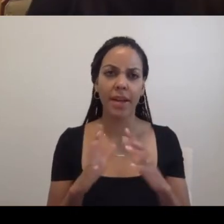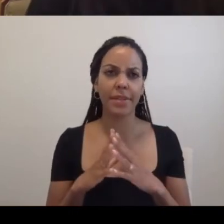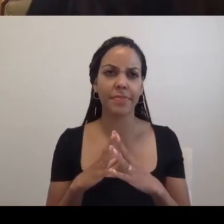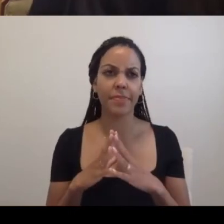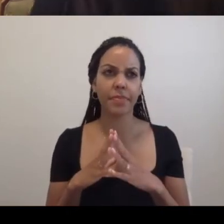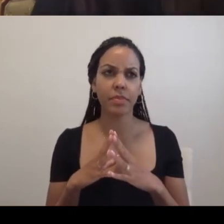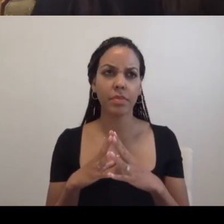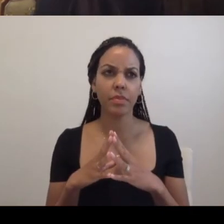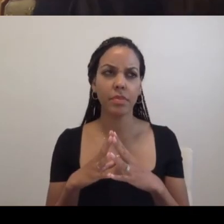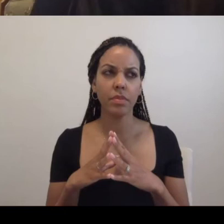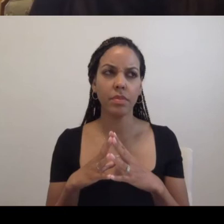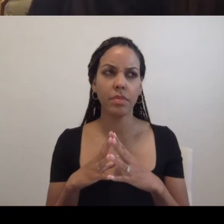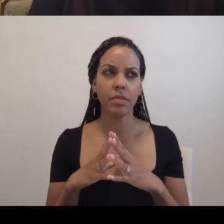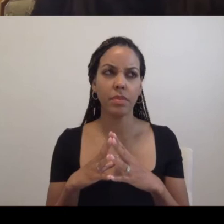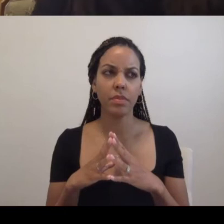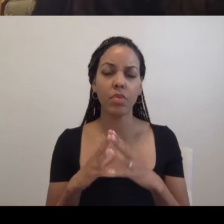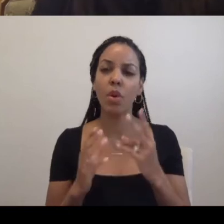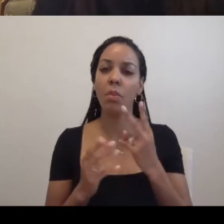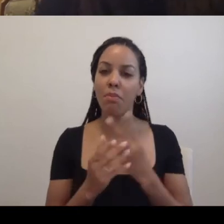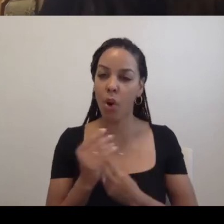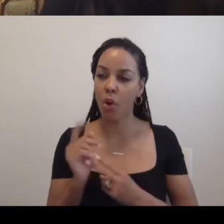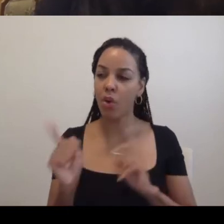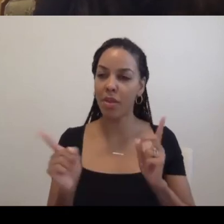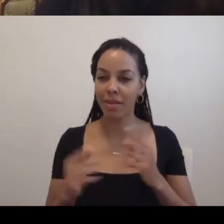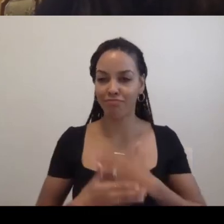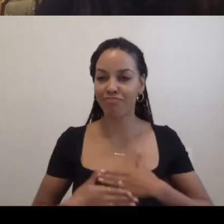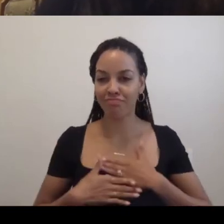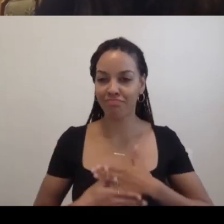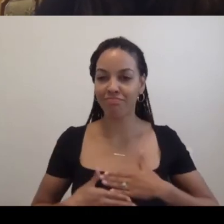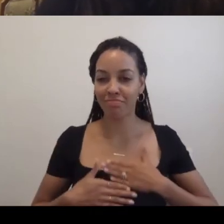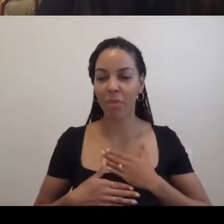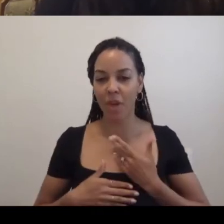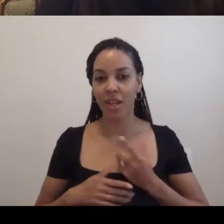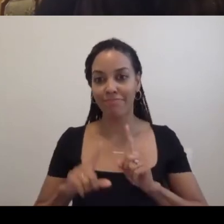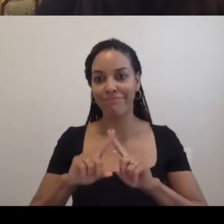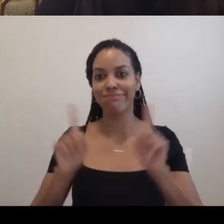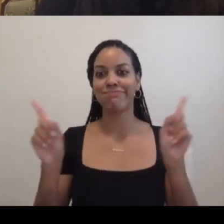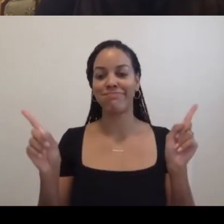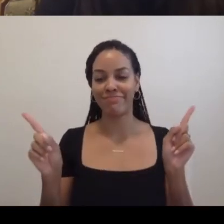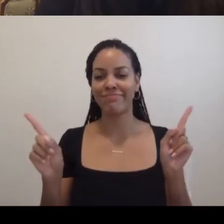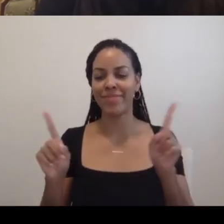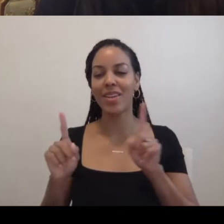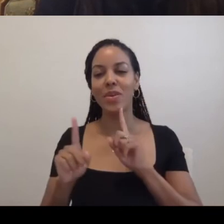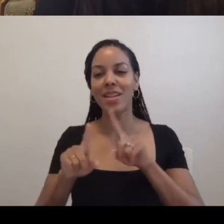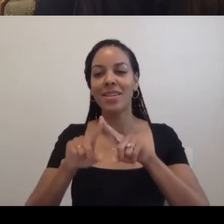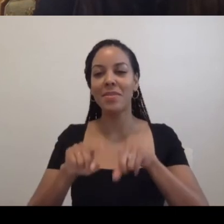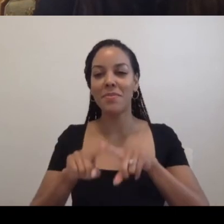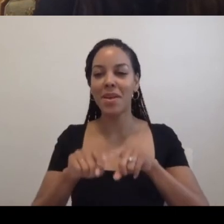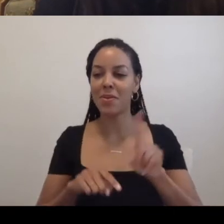Both are very enjoyable, but completely different. Yes, in terms of... It depends where you are. mean,